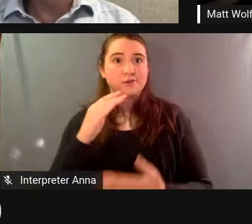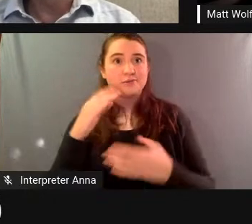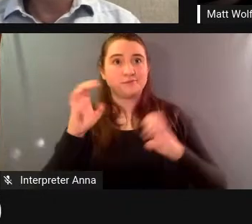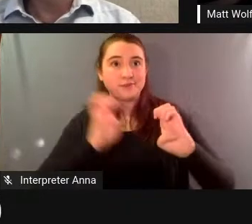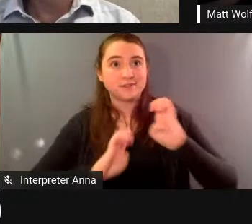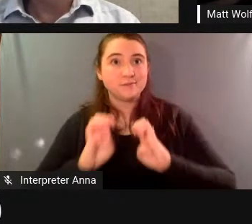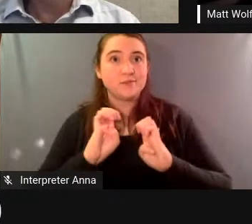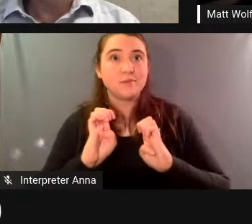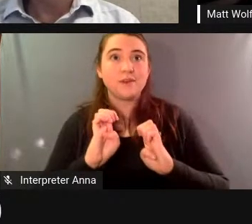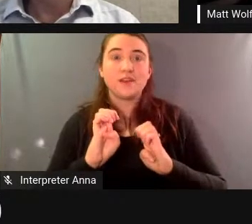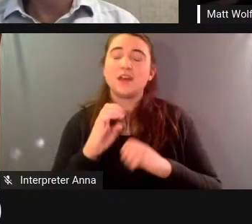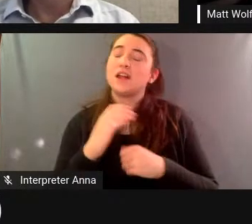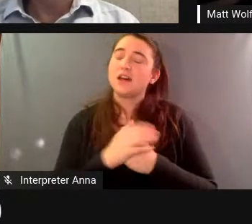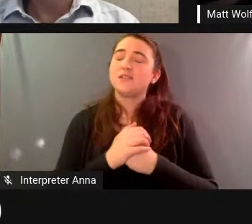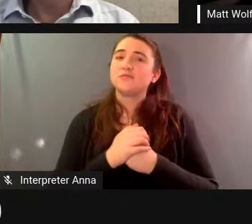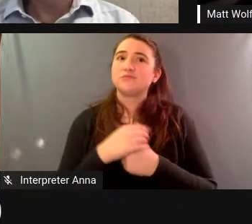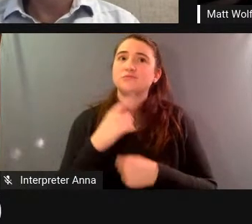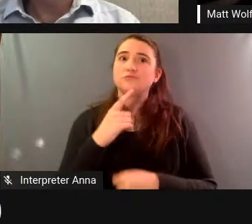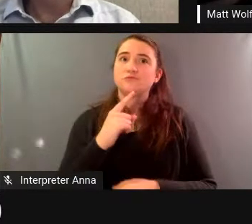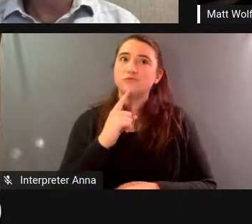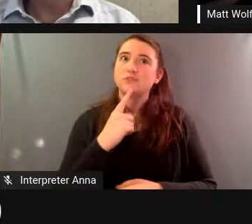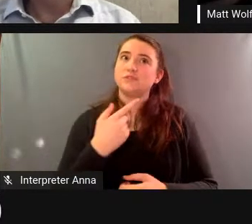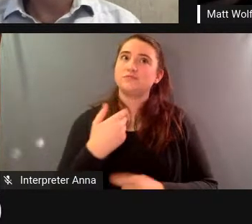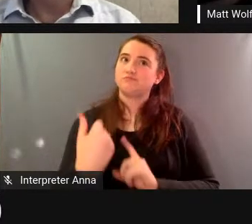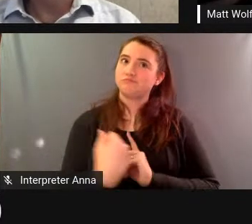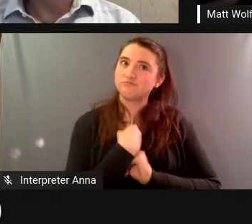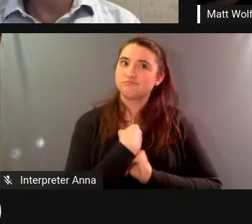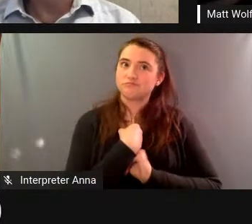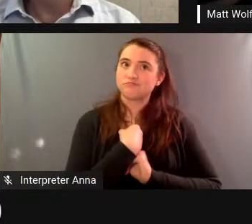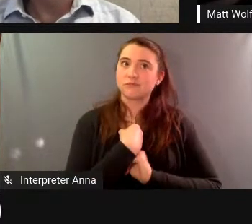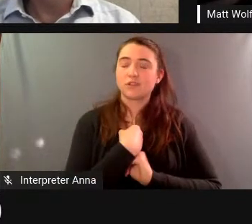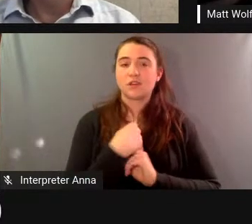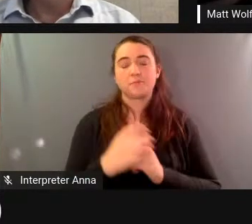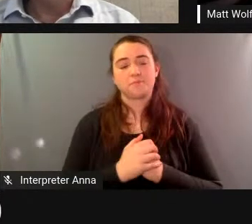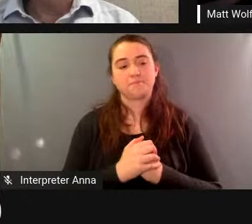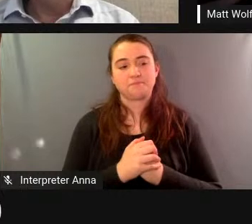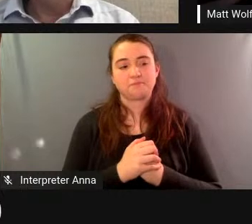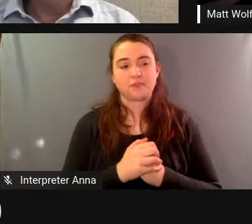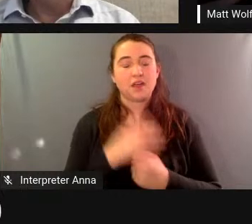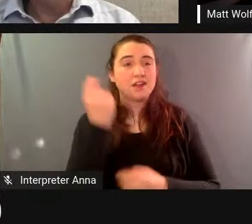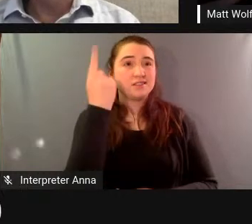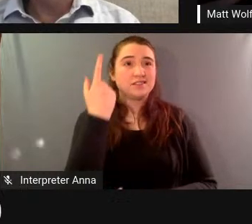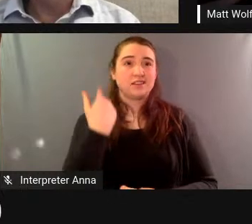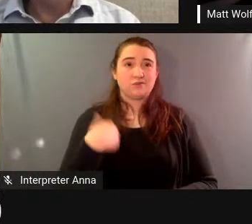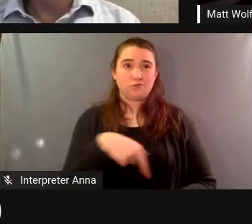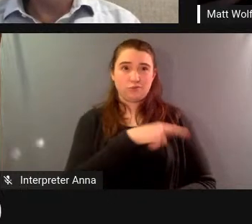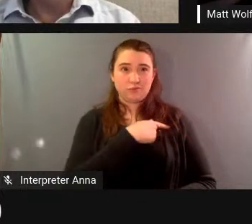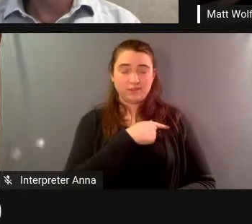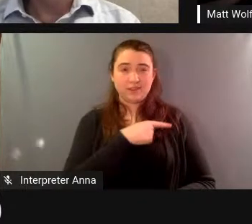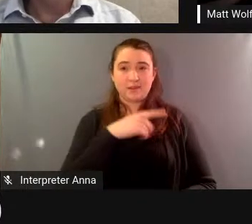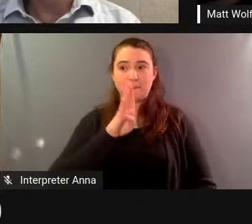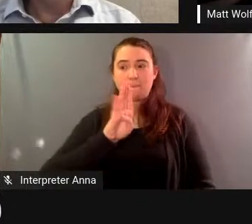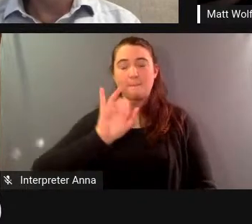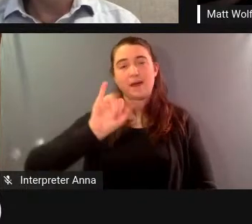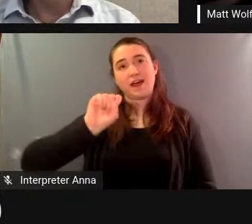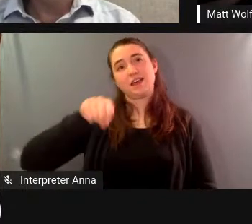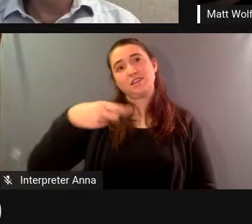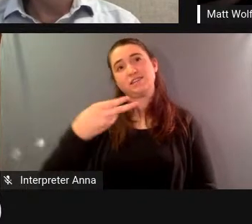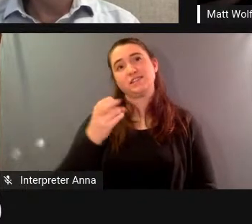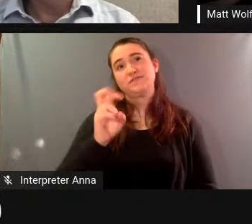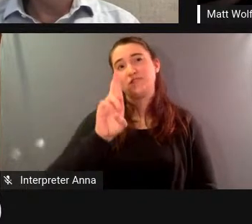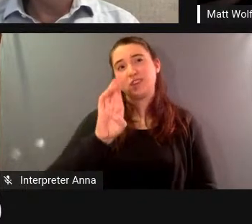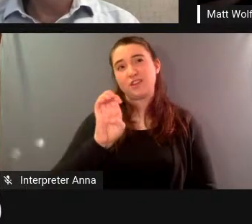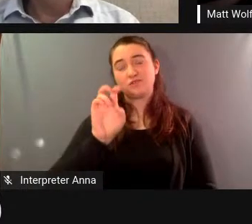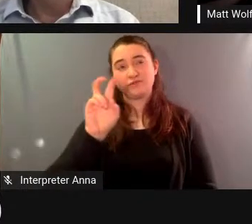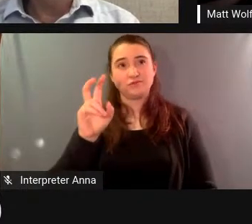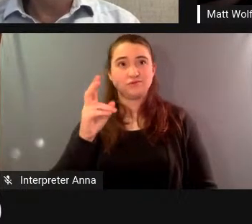we were outsiders this was a problem what we were doing amazingly enough is kind of a taboo we had